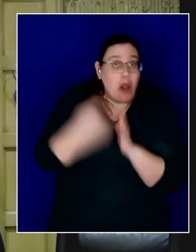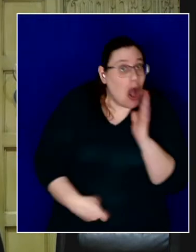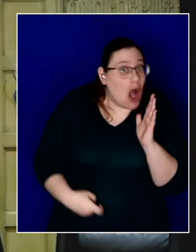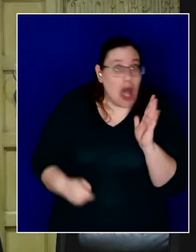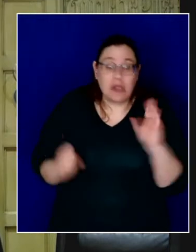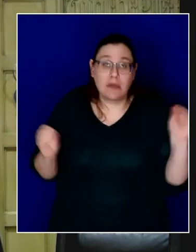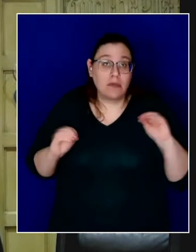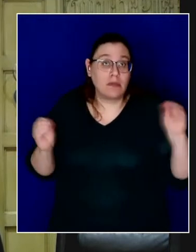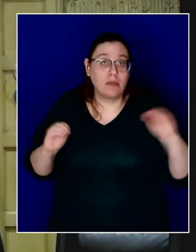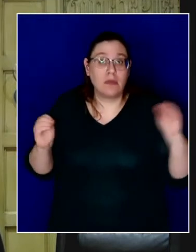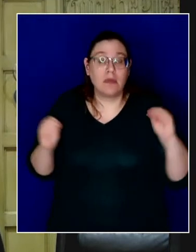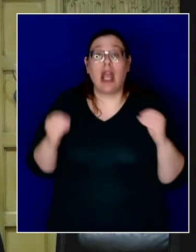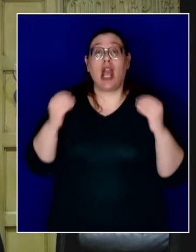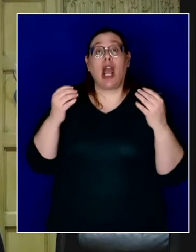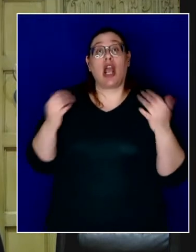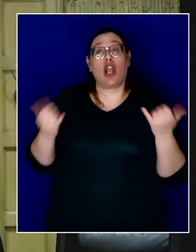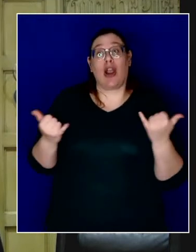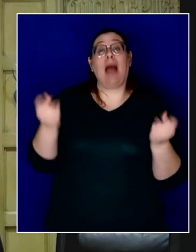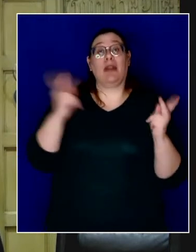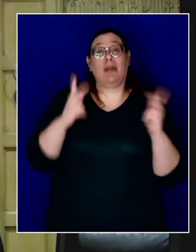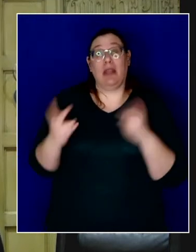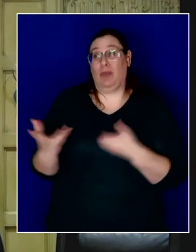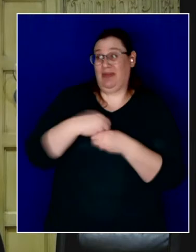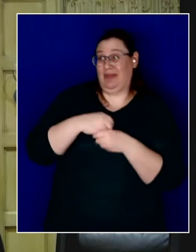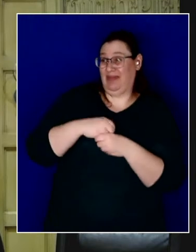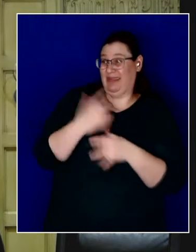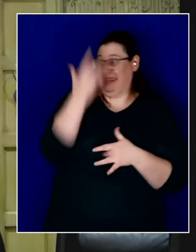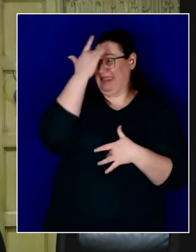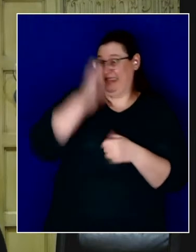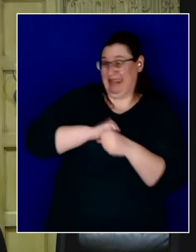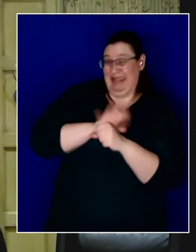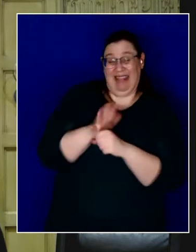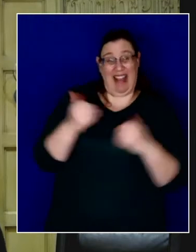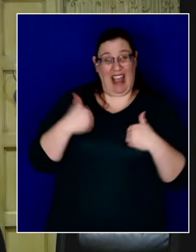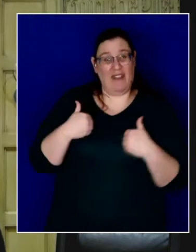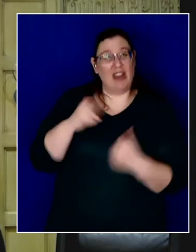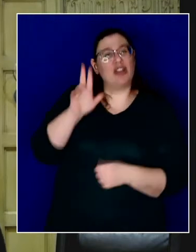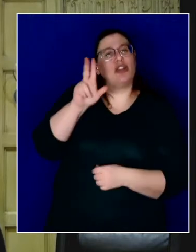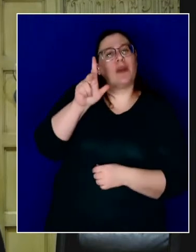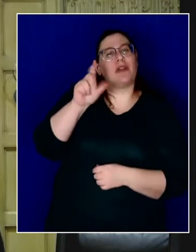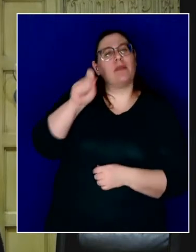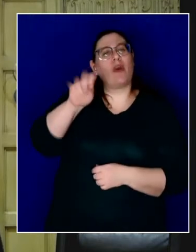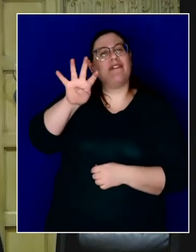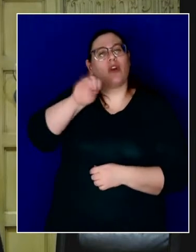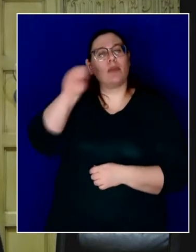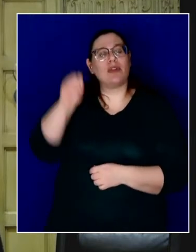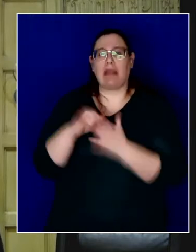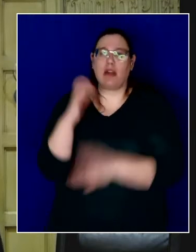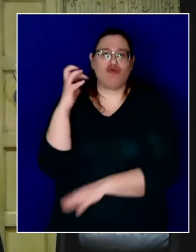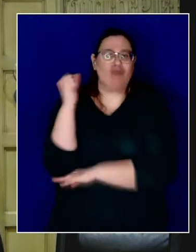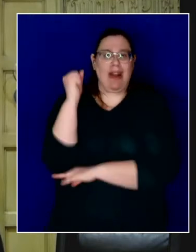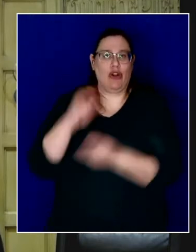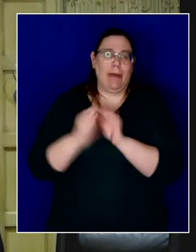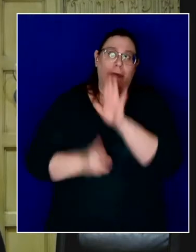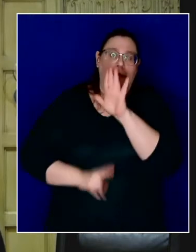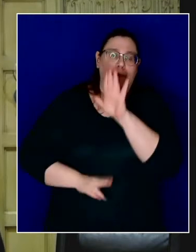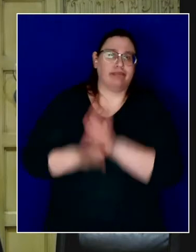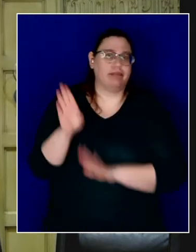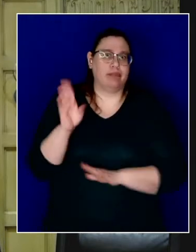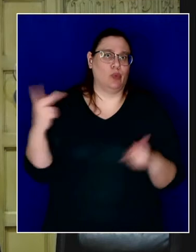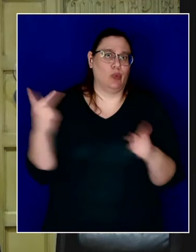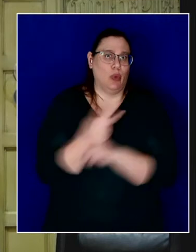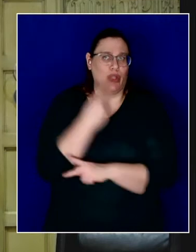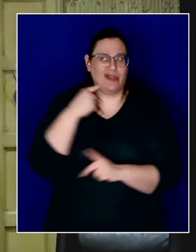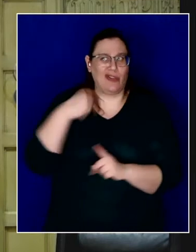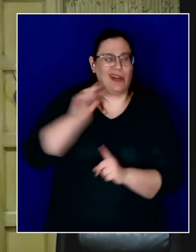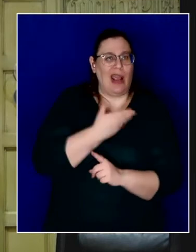the current seven-day positivity rate at city sites is 23.4%, a record high for these sites. And remember